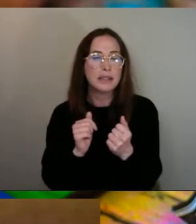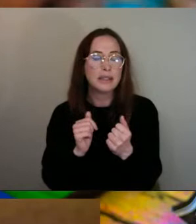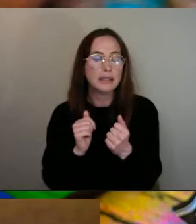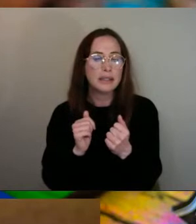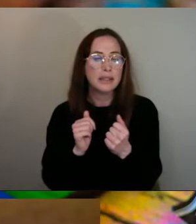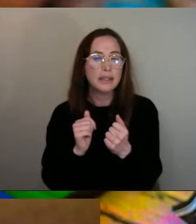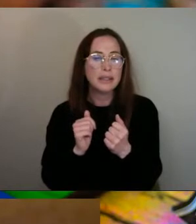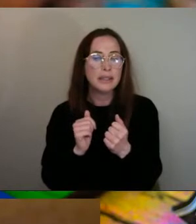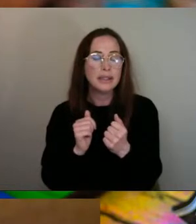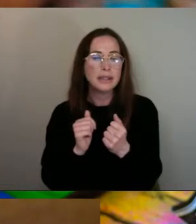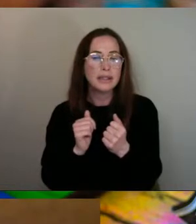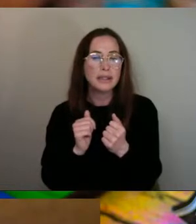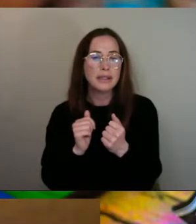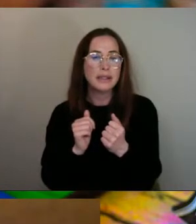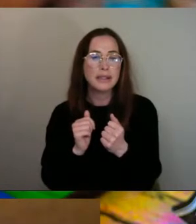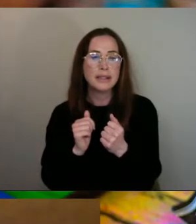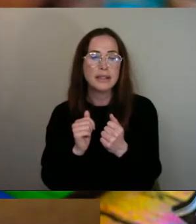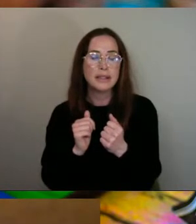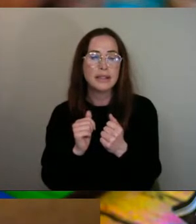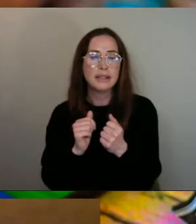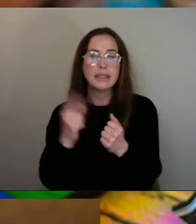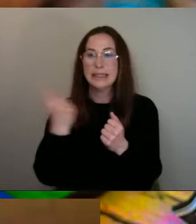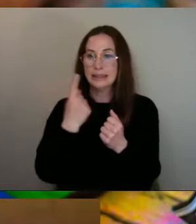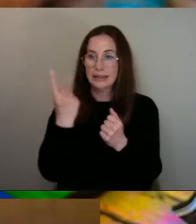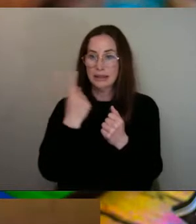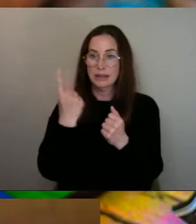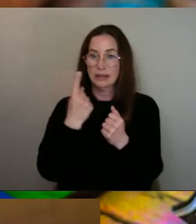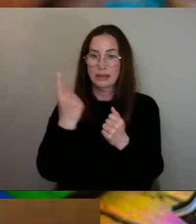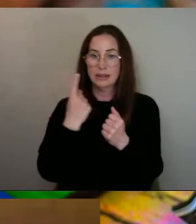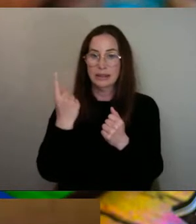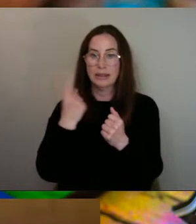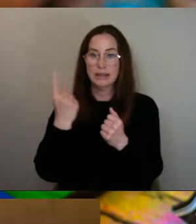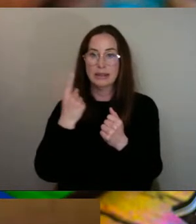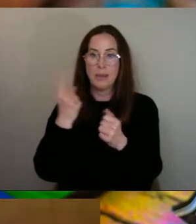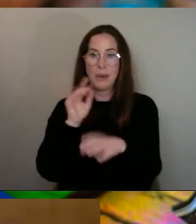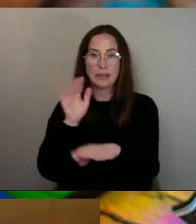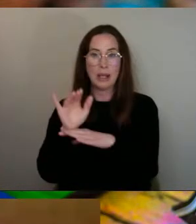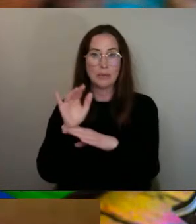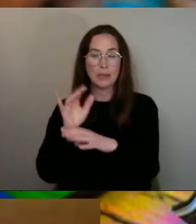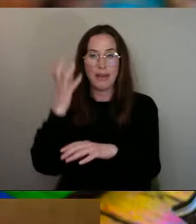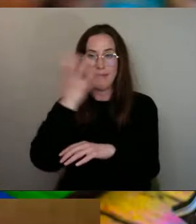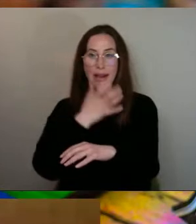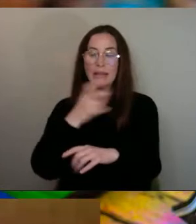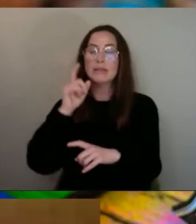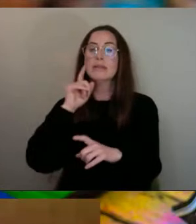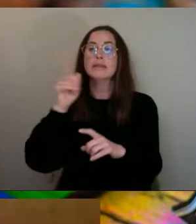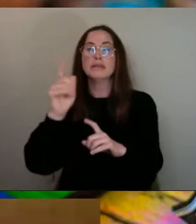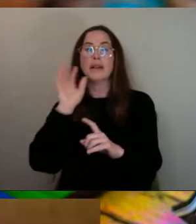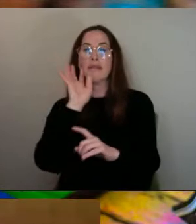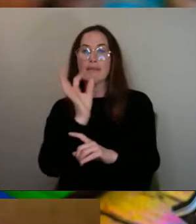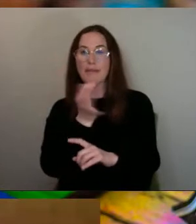Someone's outside of their line of their face. Flower. And